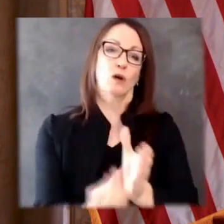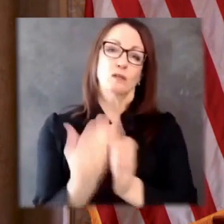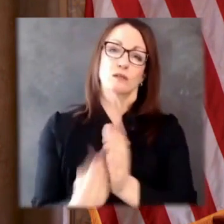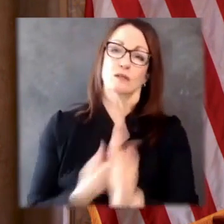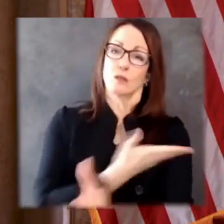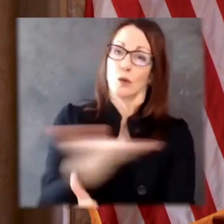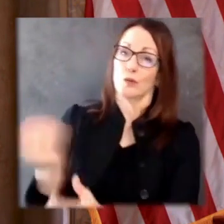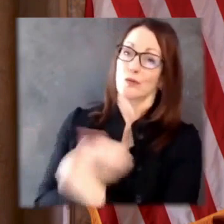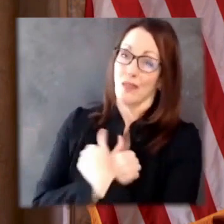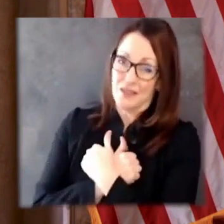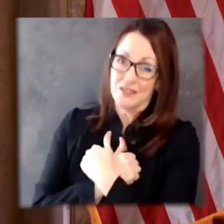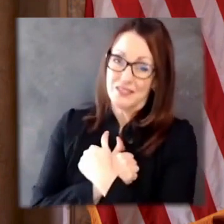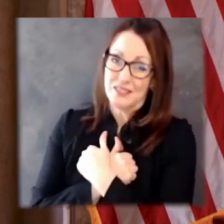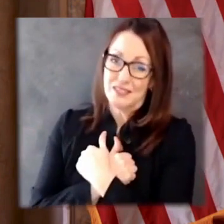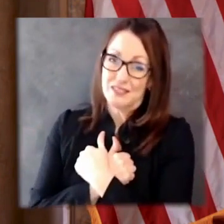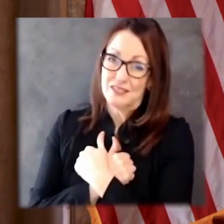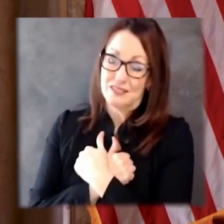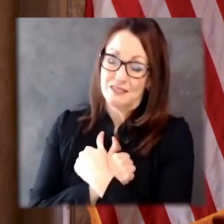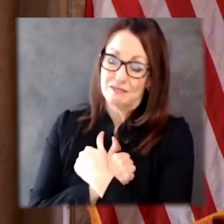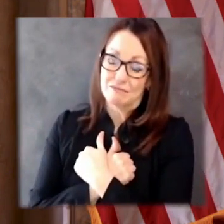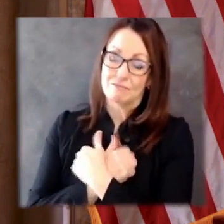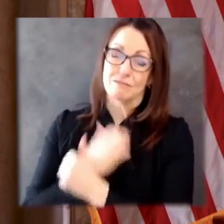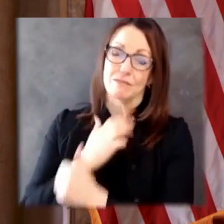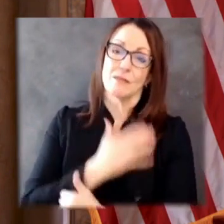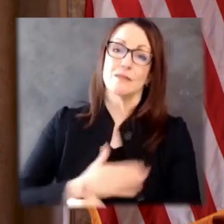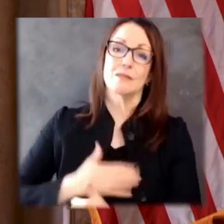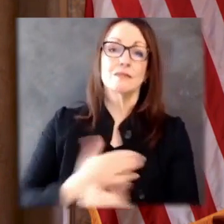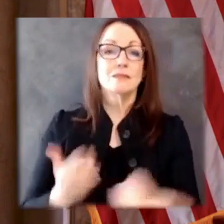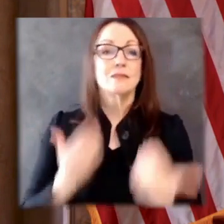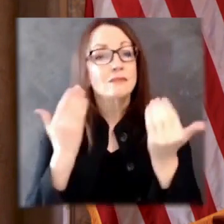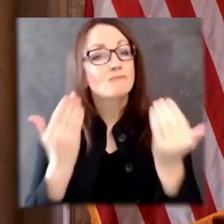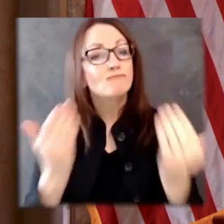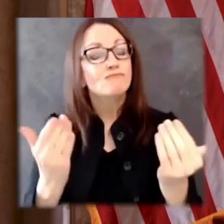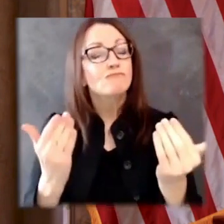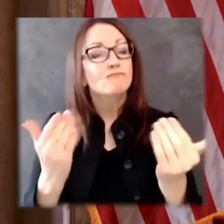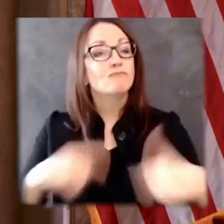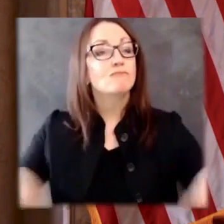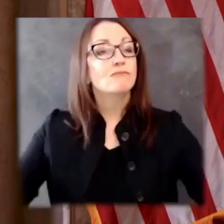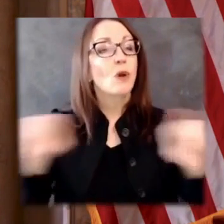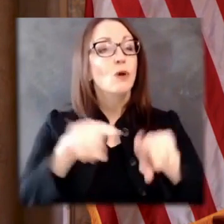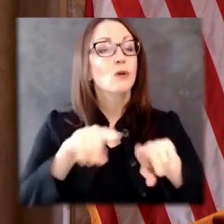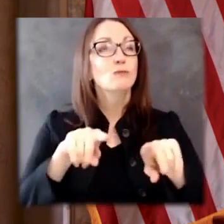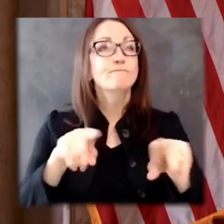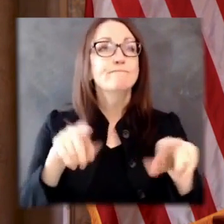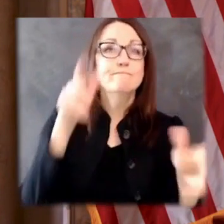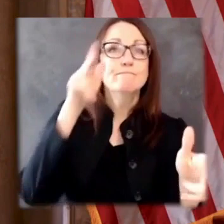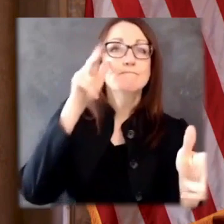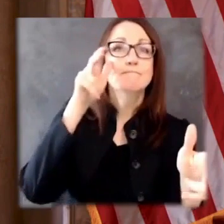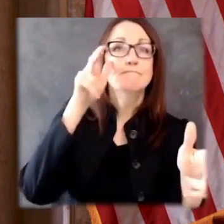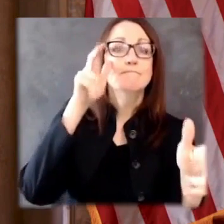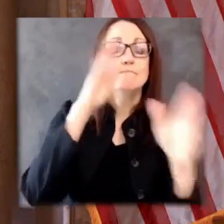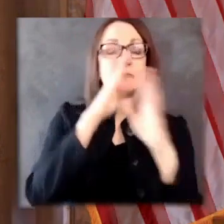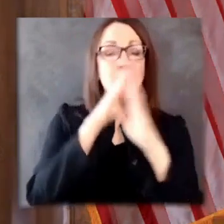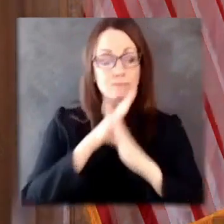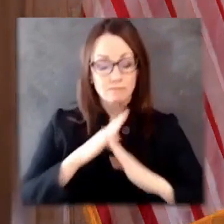briefly in a moment of silence to honor the lives of these Wisconsinites we lost to COVID-19.